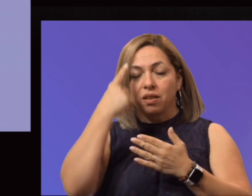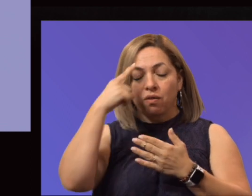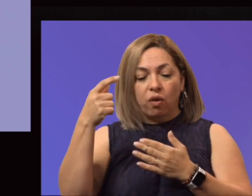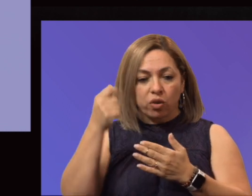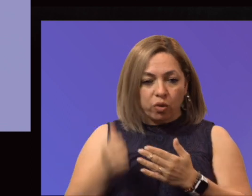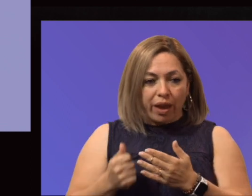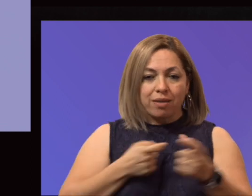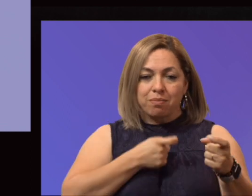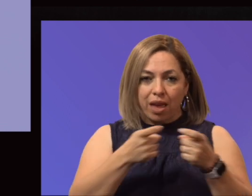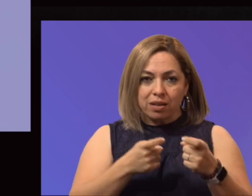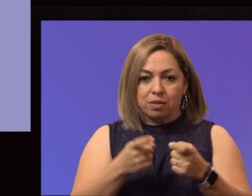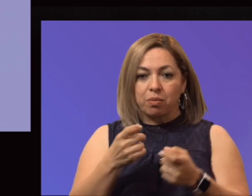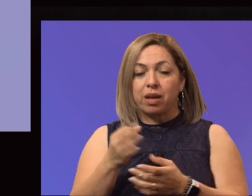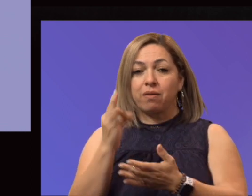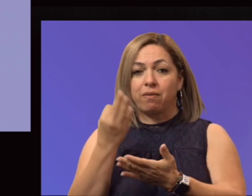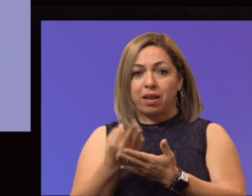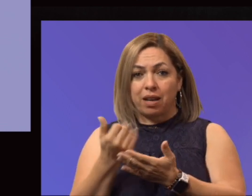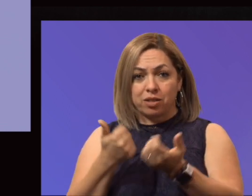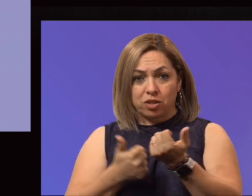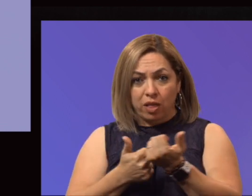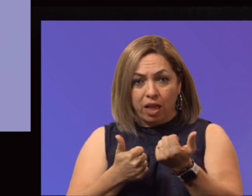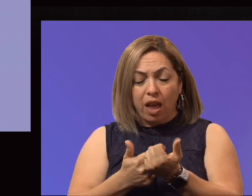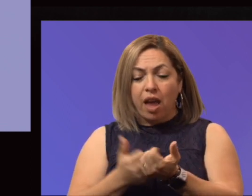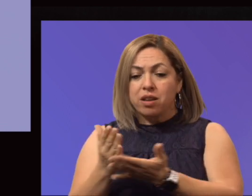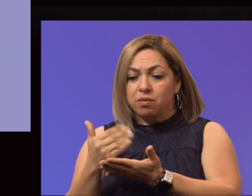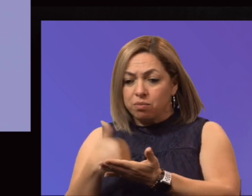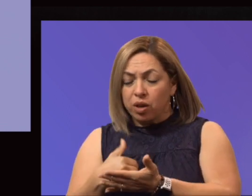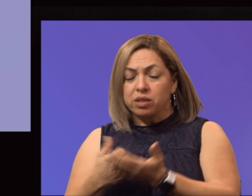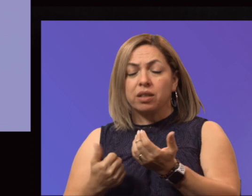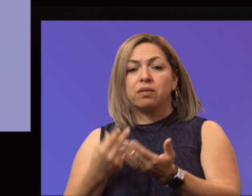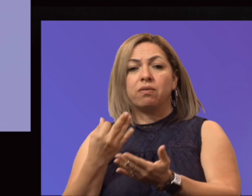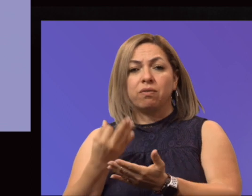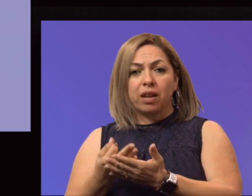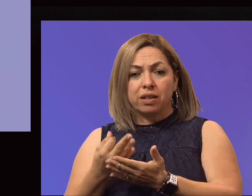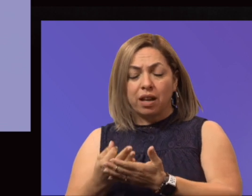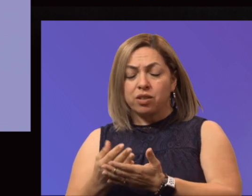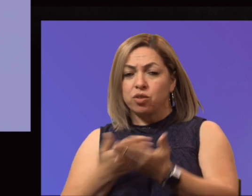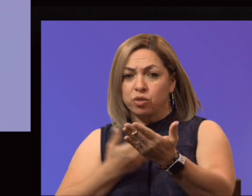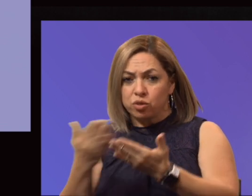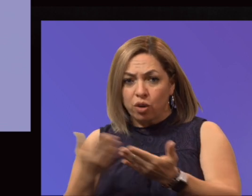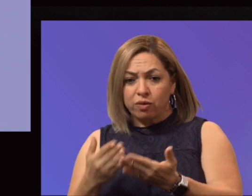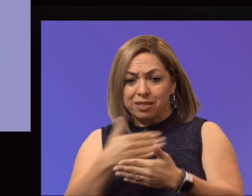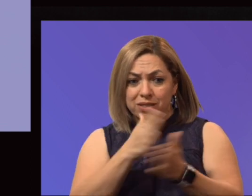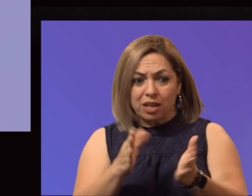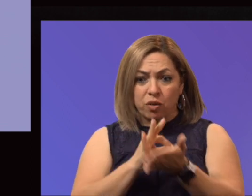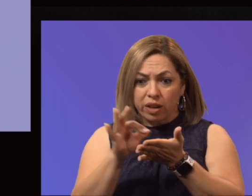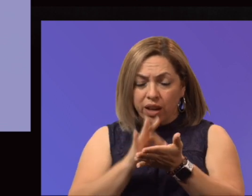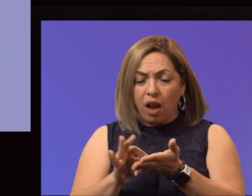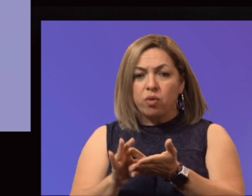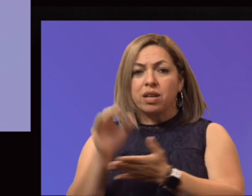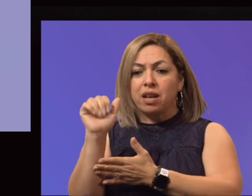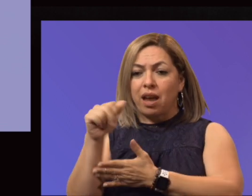our budget and financial services, including general accounting, accounts payable, the bursar services,